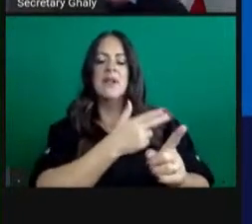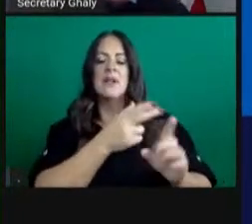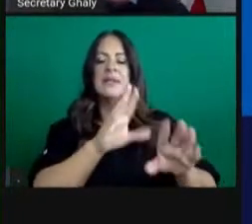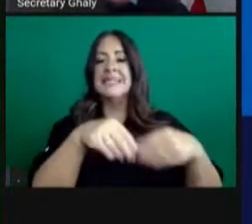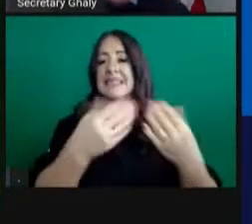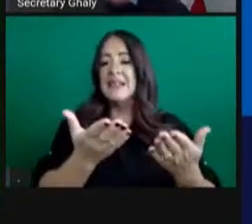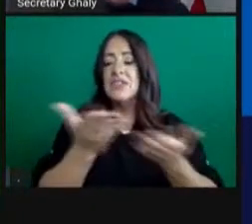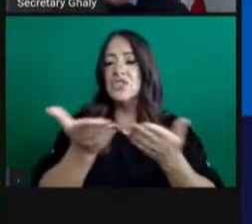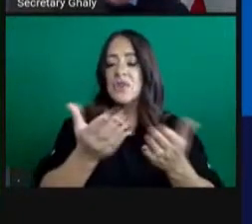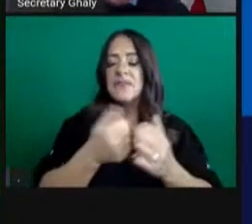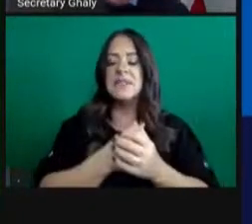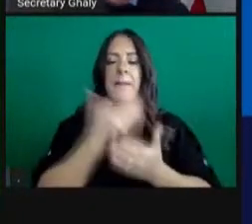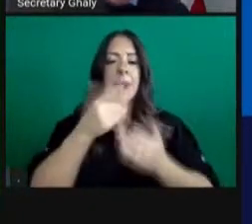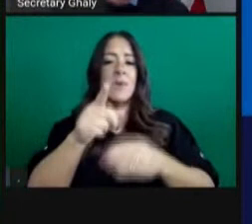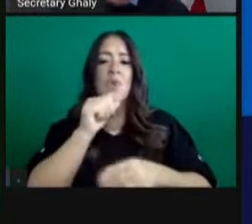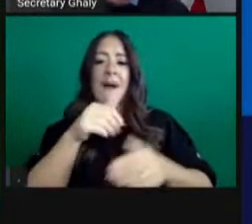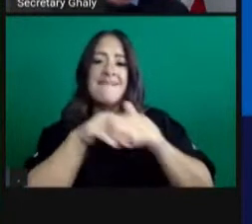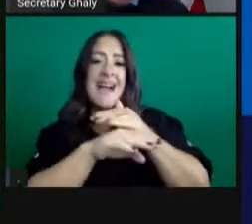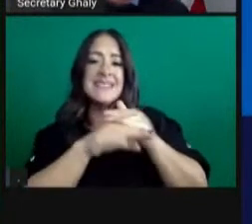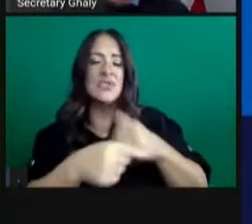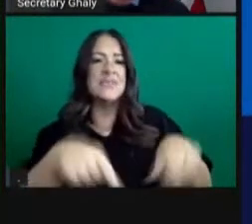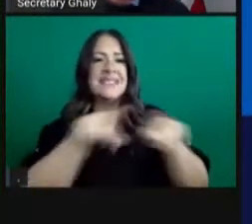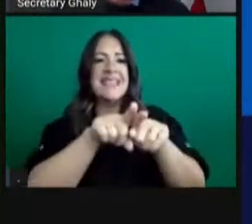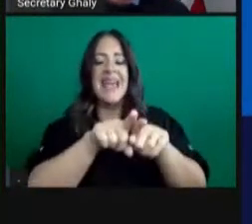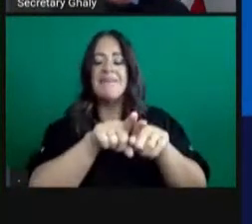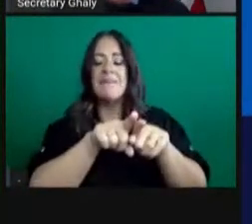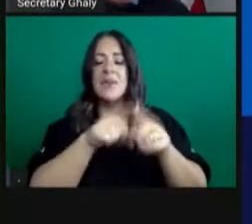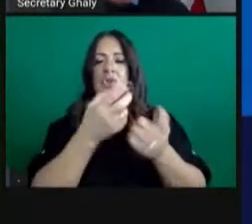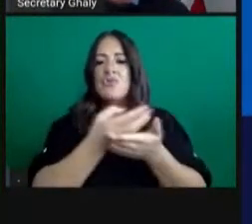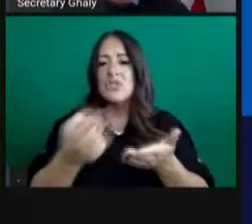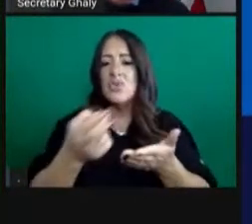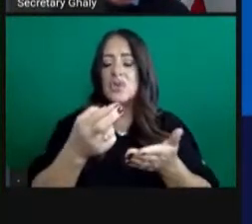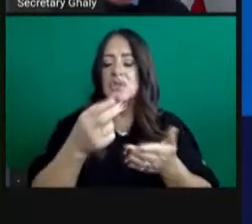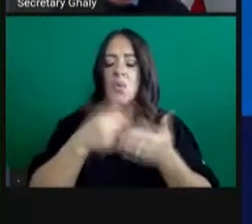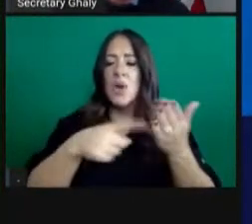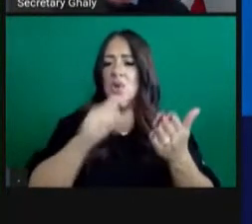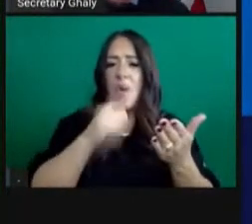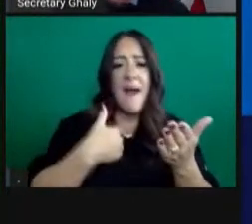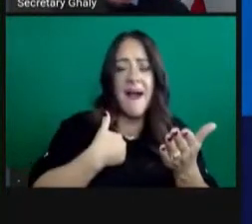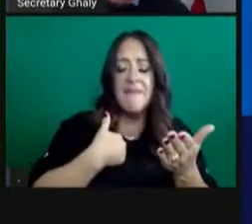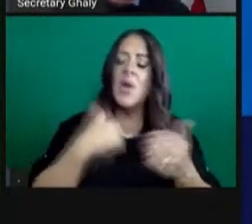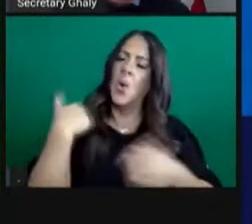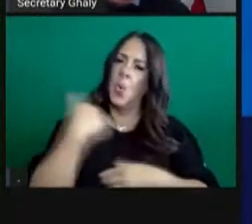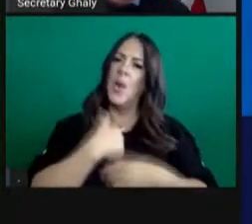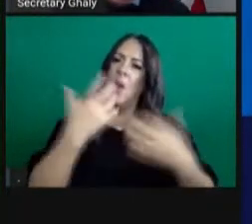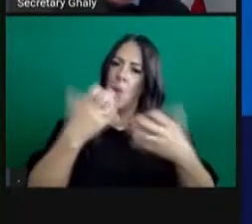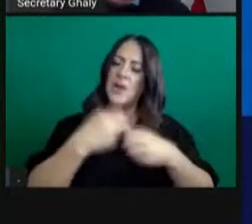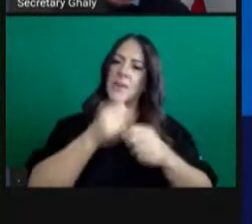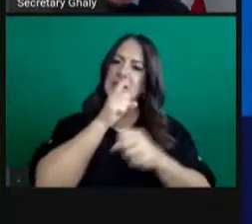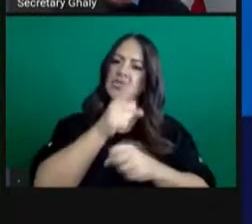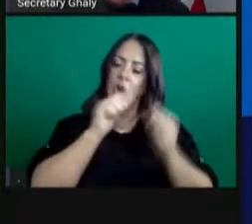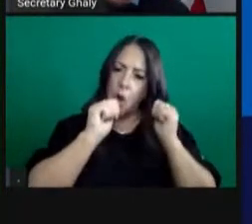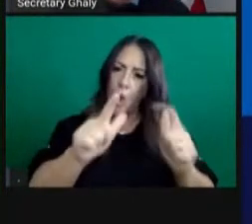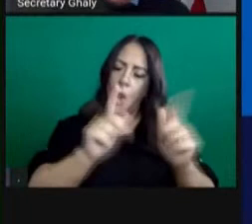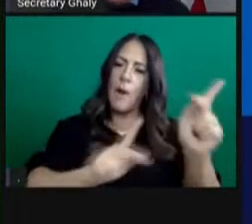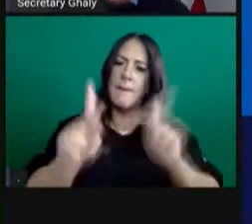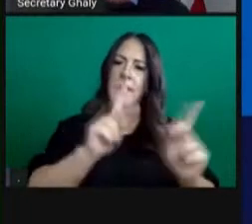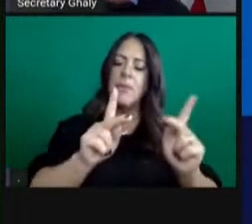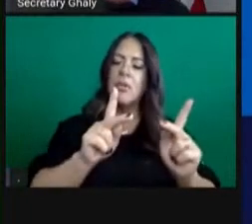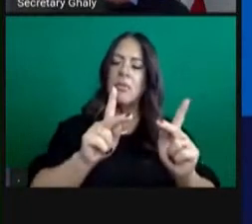you don't have access to the same level of resources. We want to do all that we can that we make sure patients